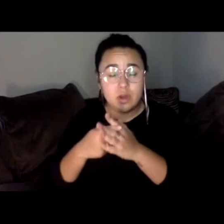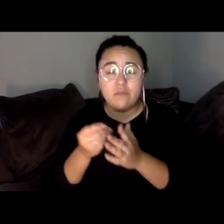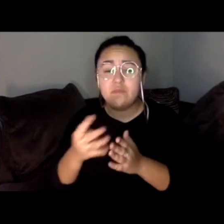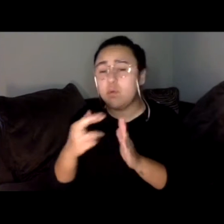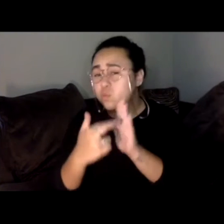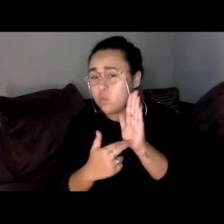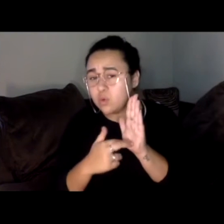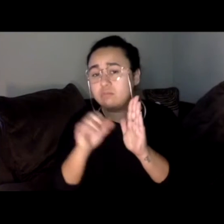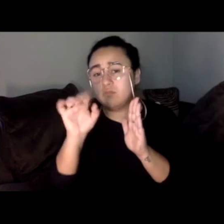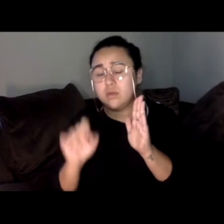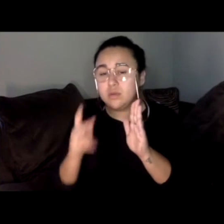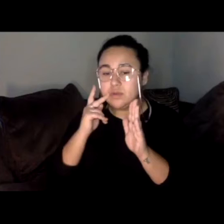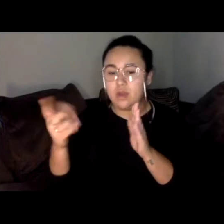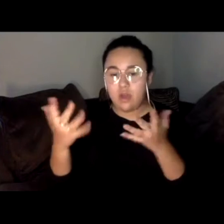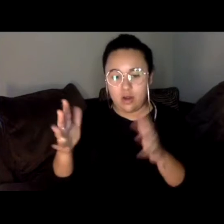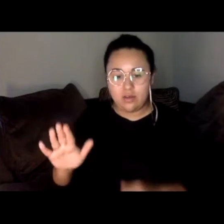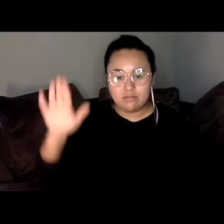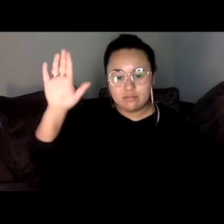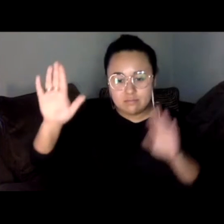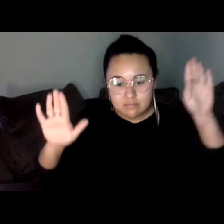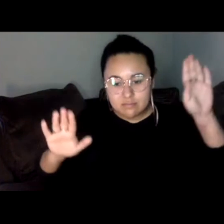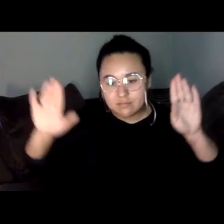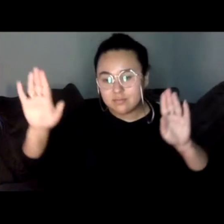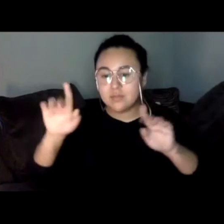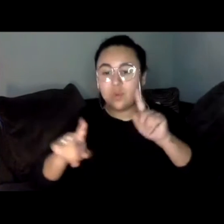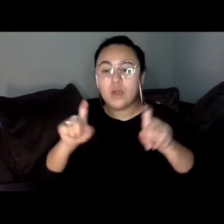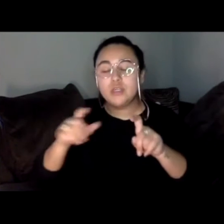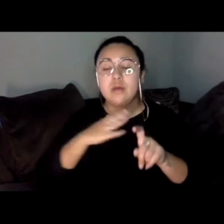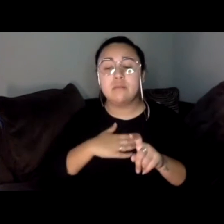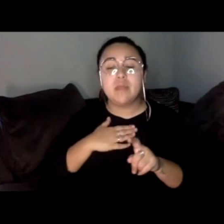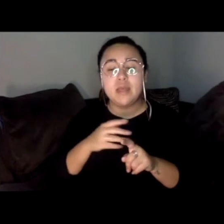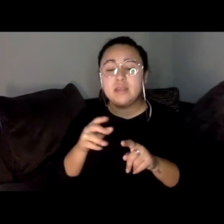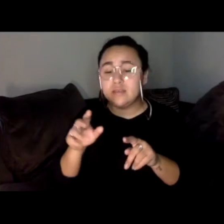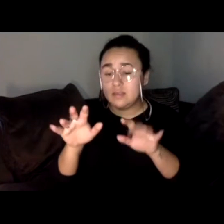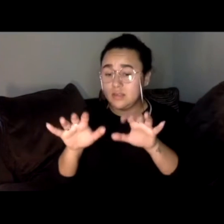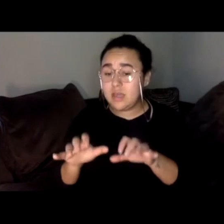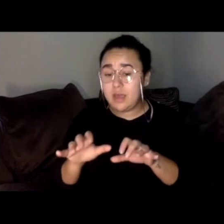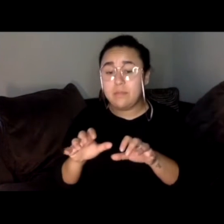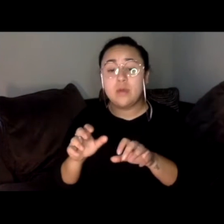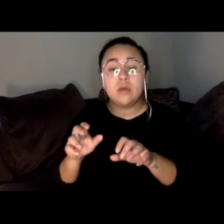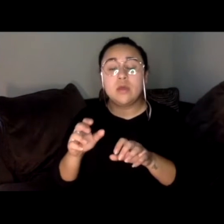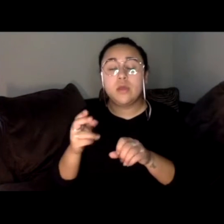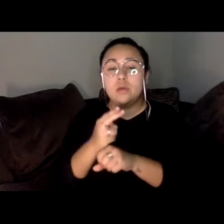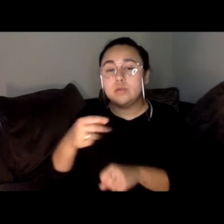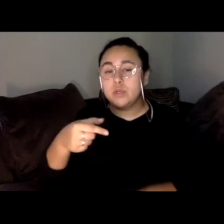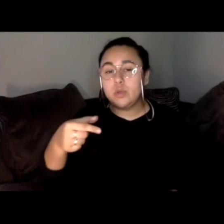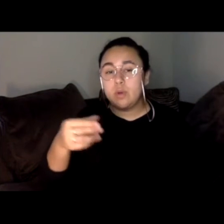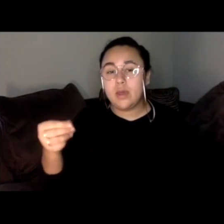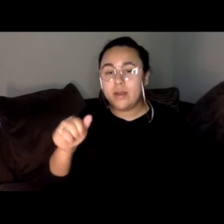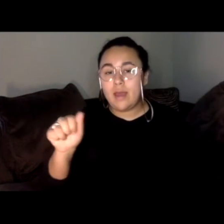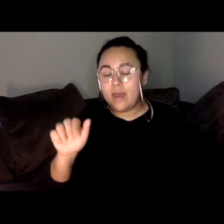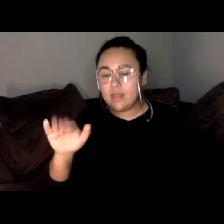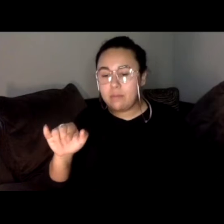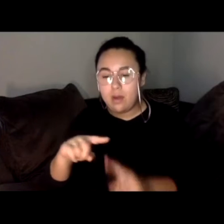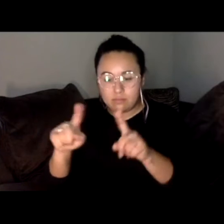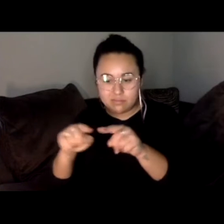As you'll see, we already have a question, a few questions come in, but please submit questions at any time using the Q&A function that you'll see at the bottom of your Zoom screen.